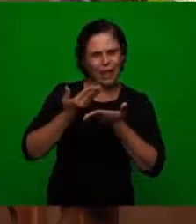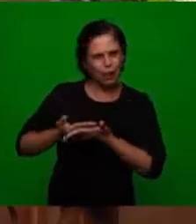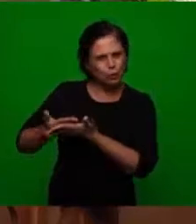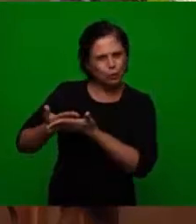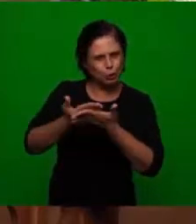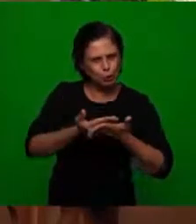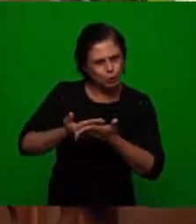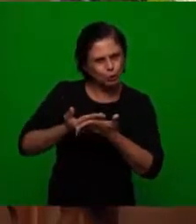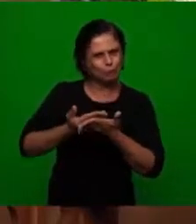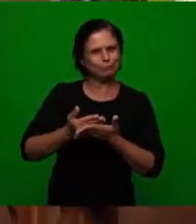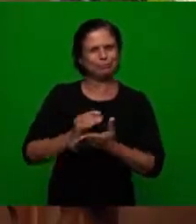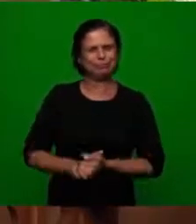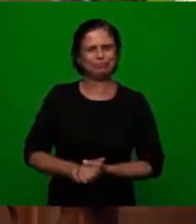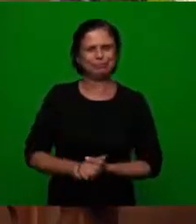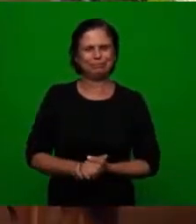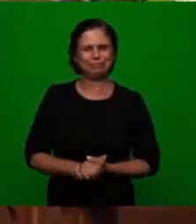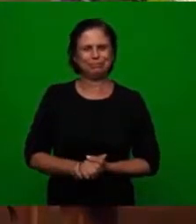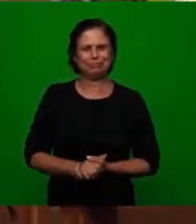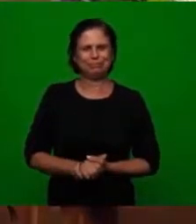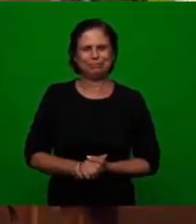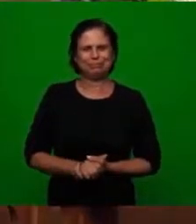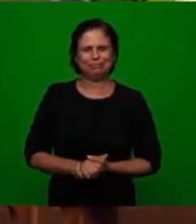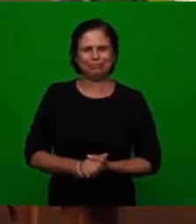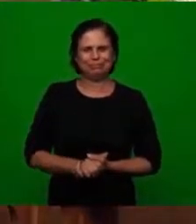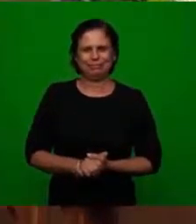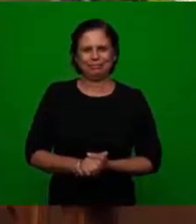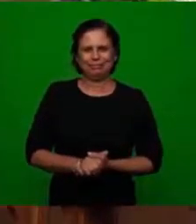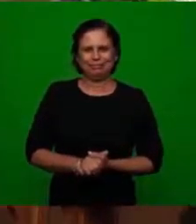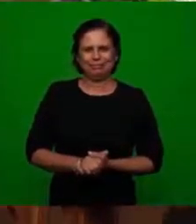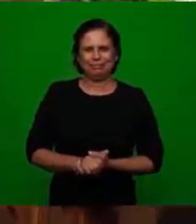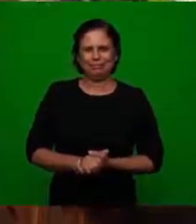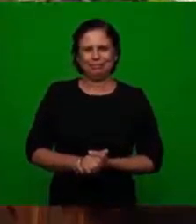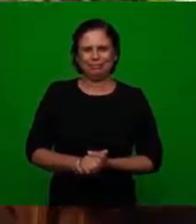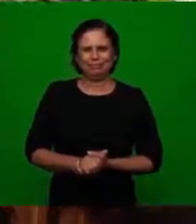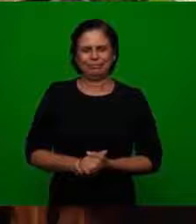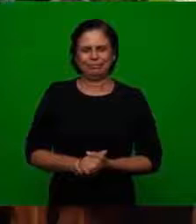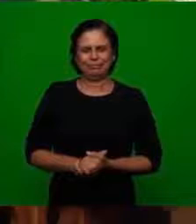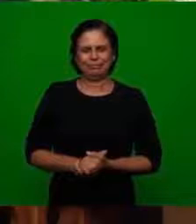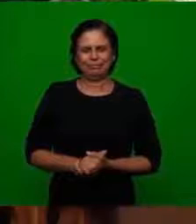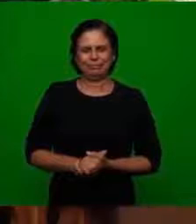can begin our teaching this morning that we are going to do for our schools.